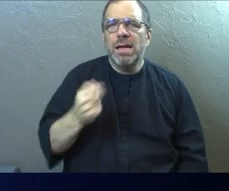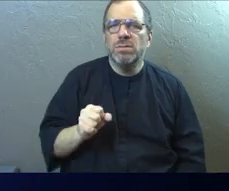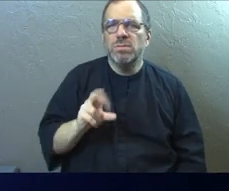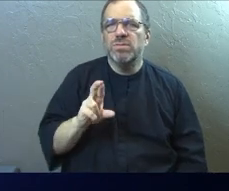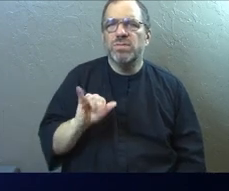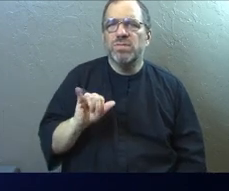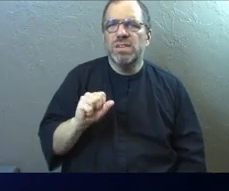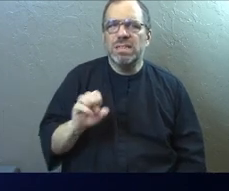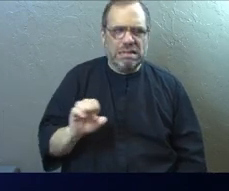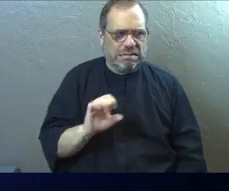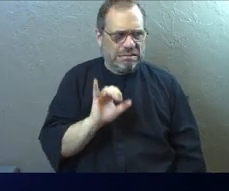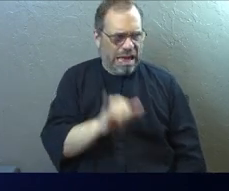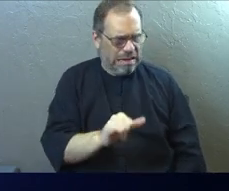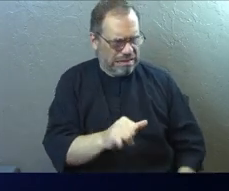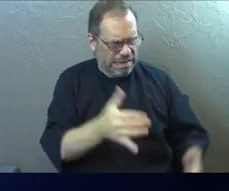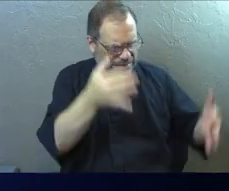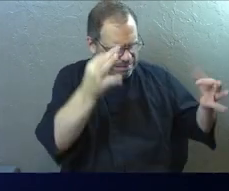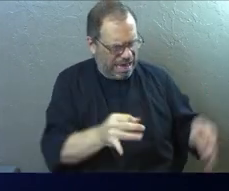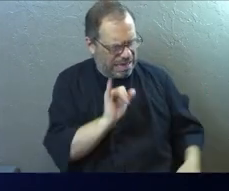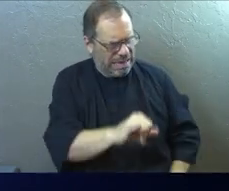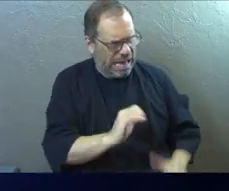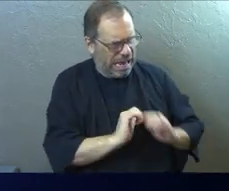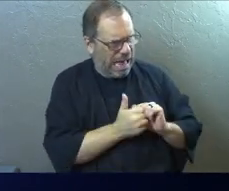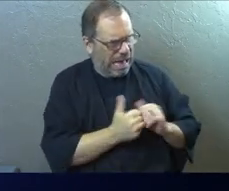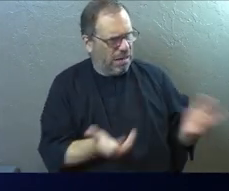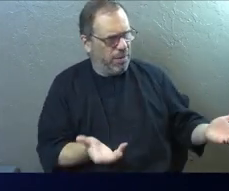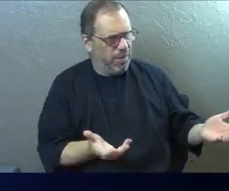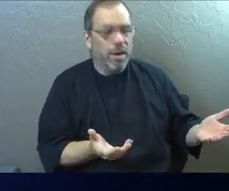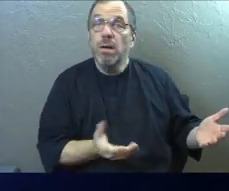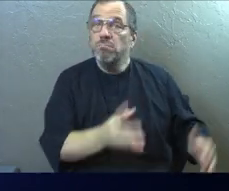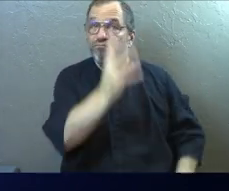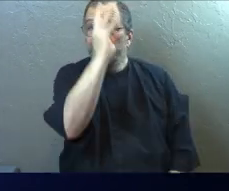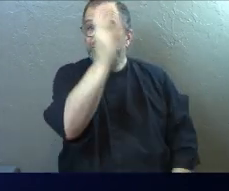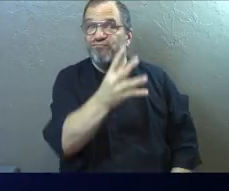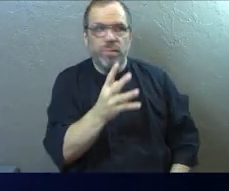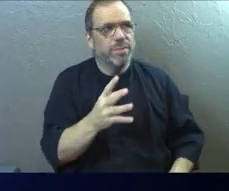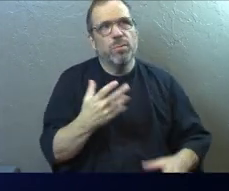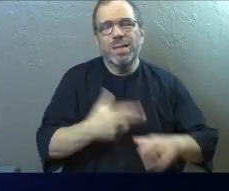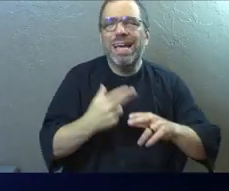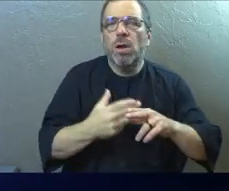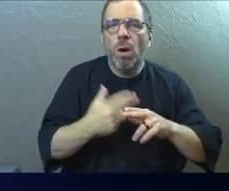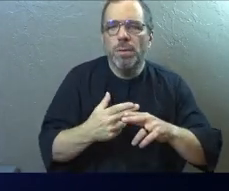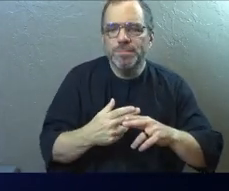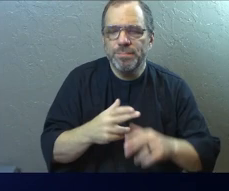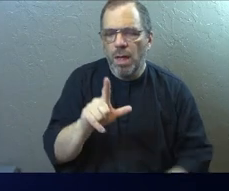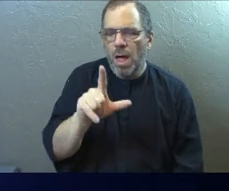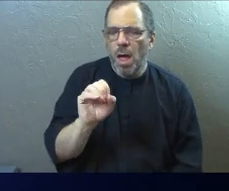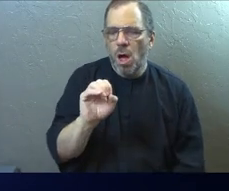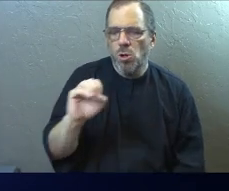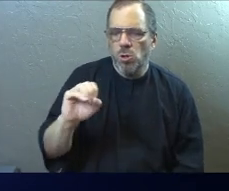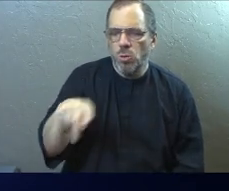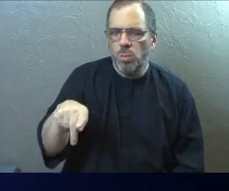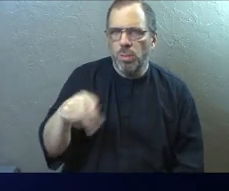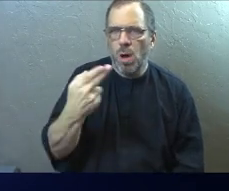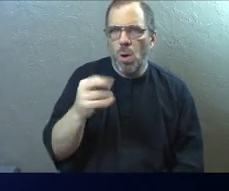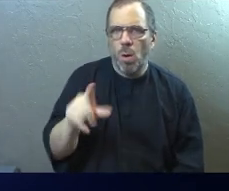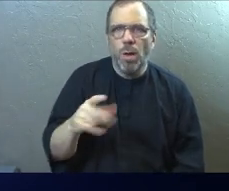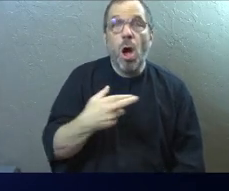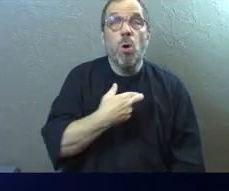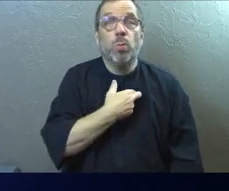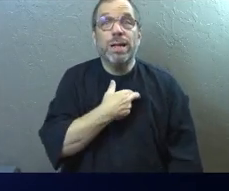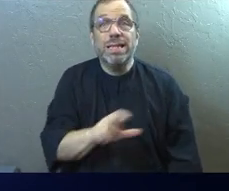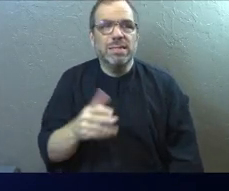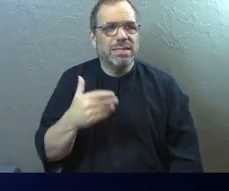How in the world did they get there? Well, they came up with a loophole. Religious people often